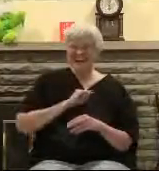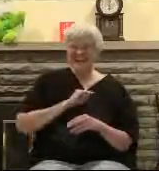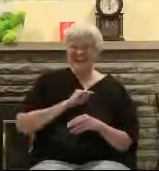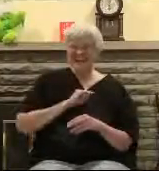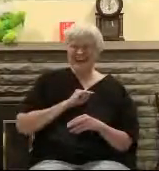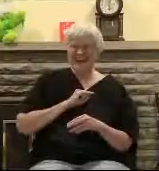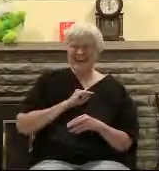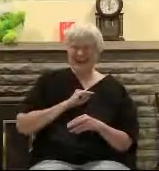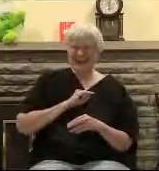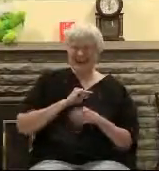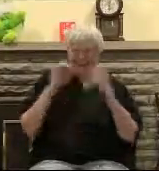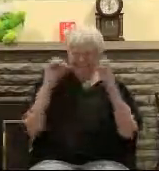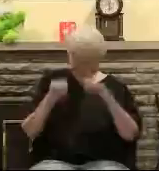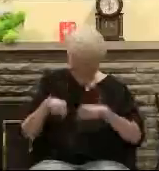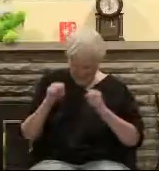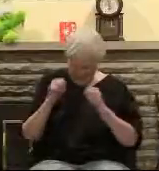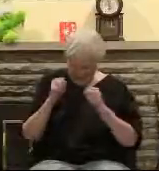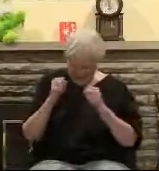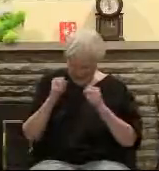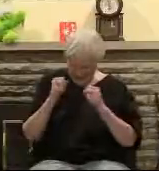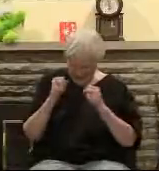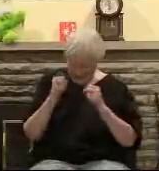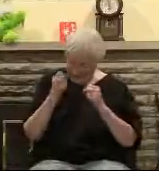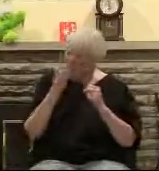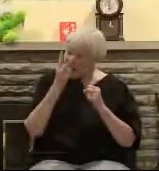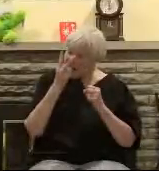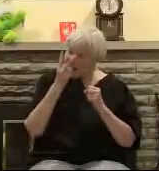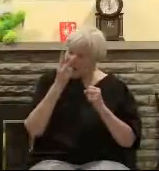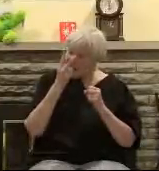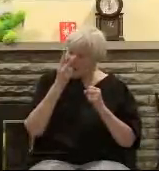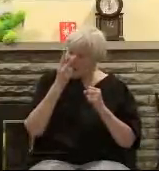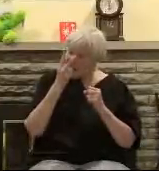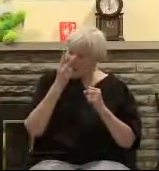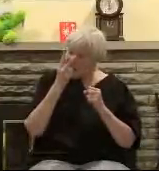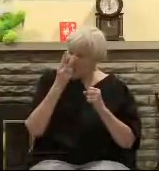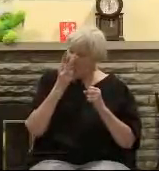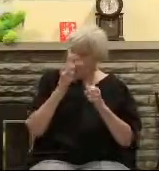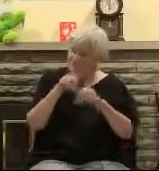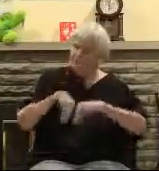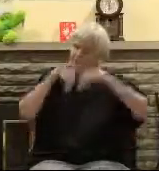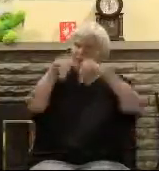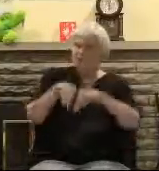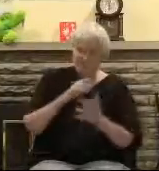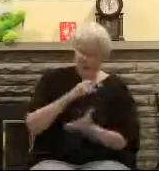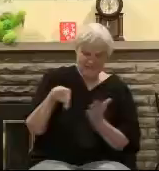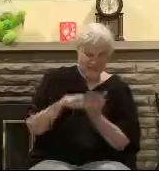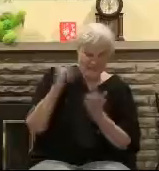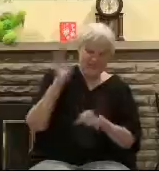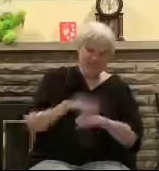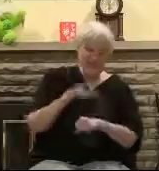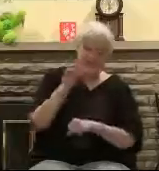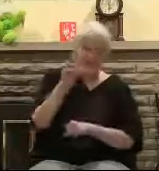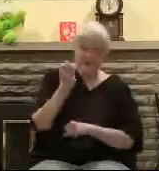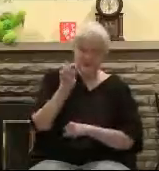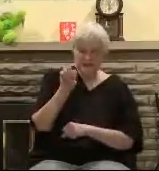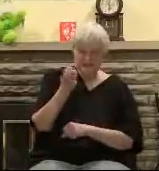won't go through and I don't have copies of this chart but it's available on our website. Just print it at bbfohio.com we have a bunch of charts there you can